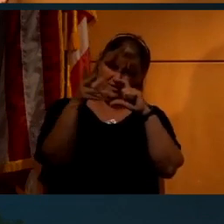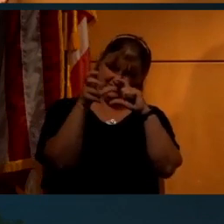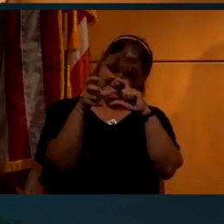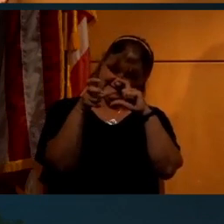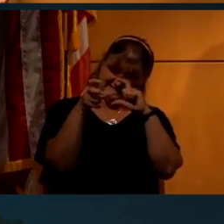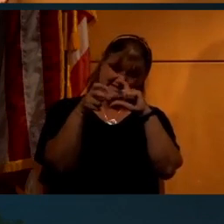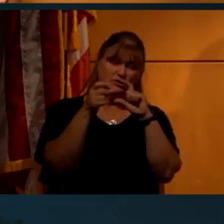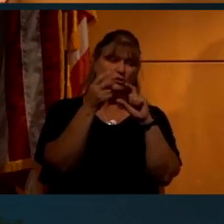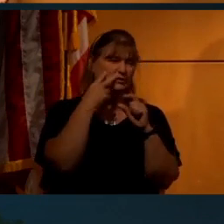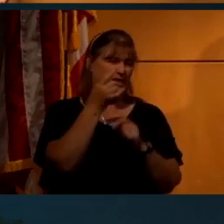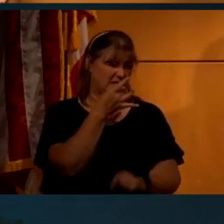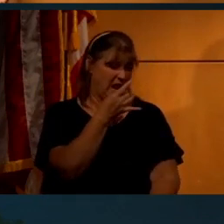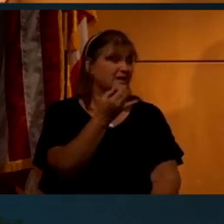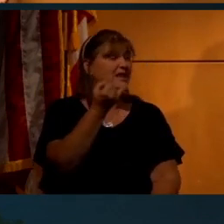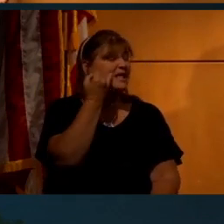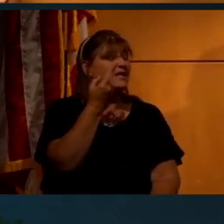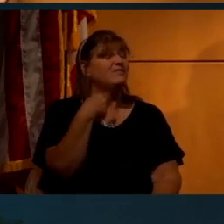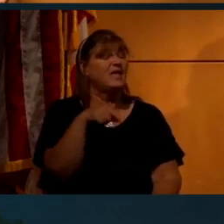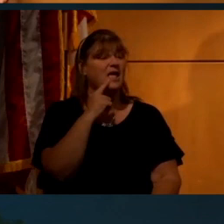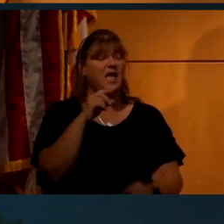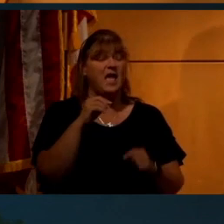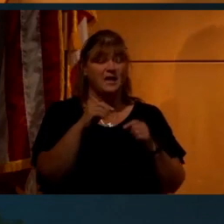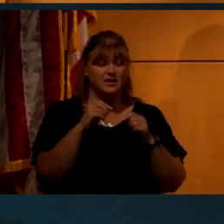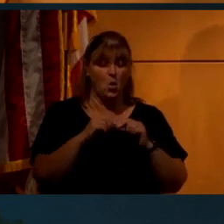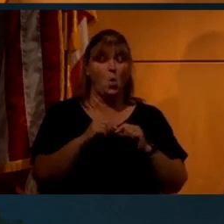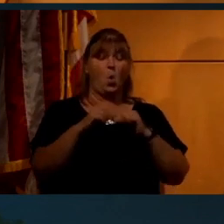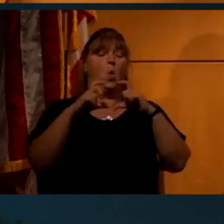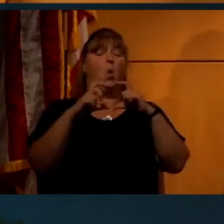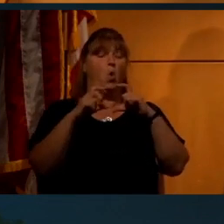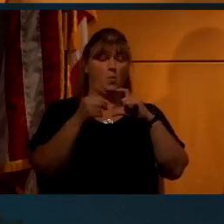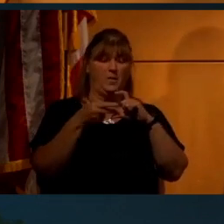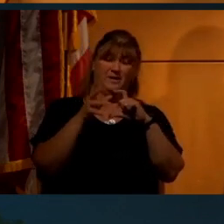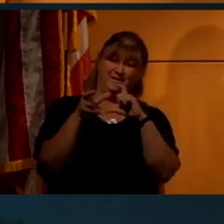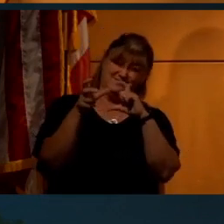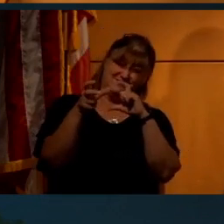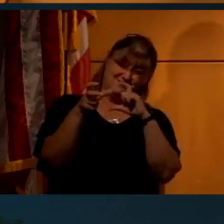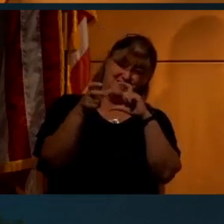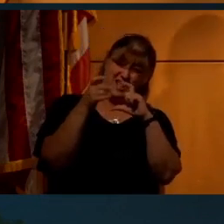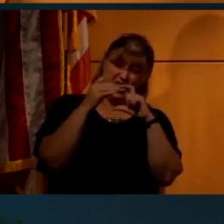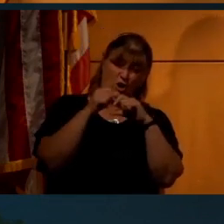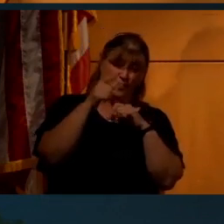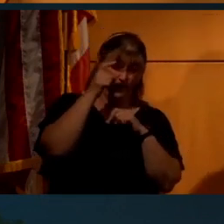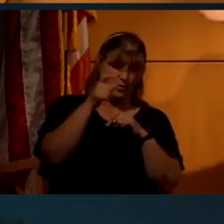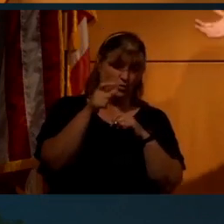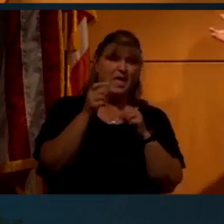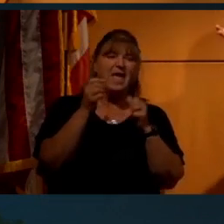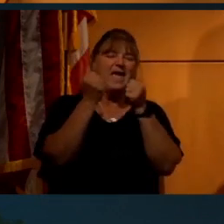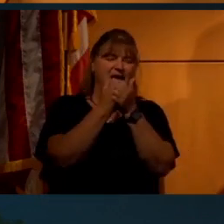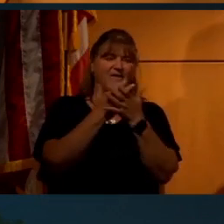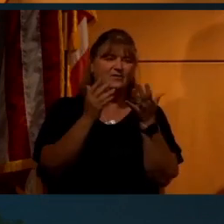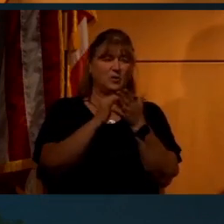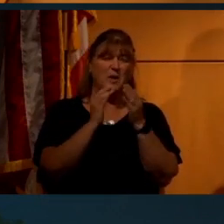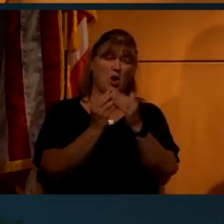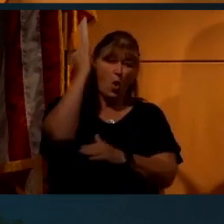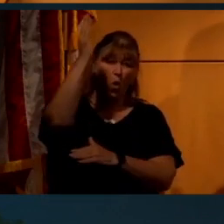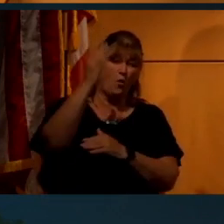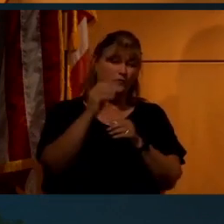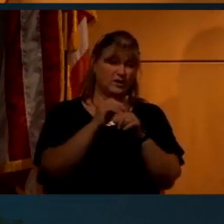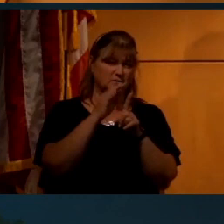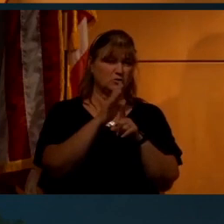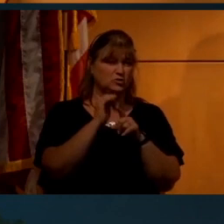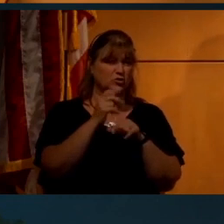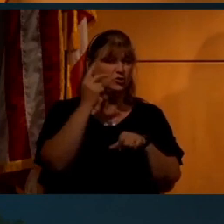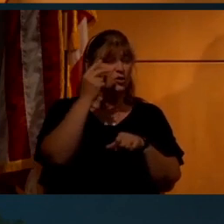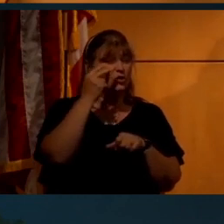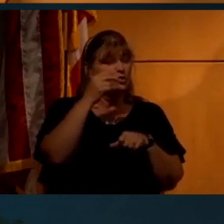stars in those pictures. If they had opened up their aperture all the way and taken long exposures on the moon, everything would have been overexposed on the moon. And we